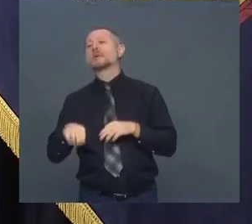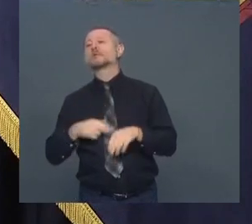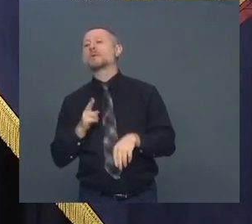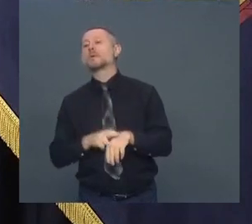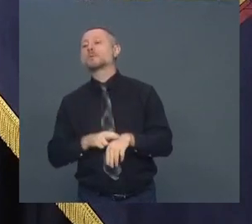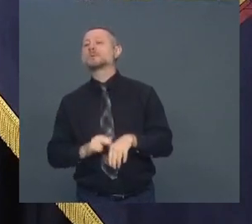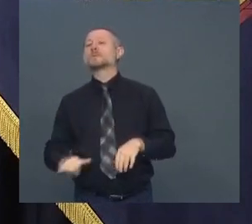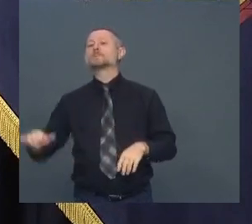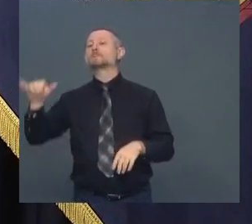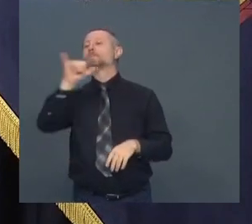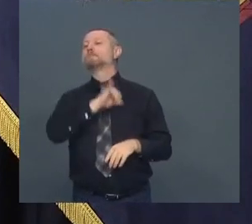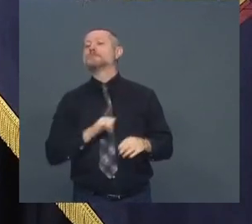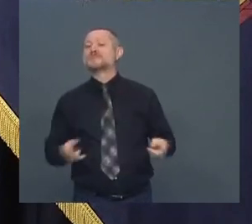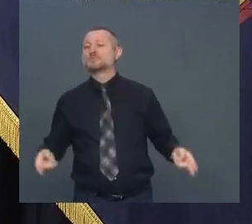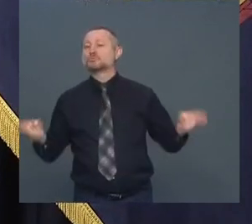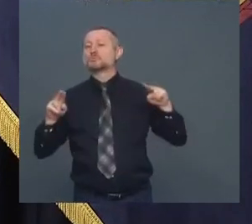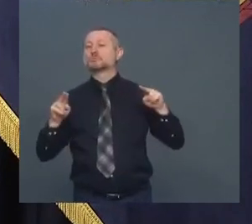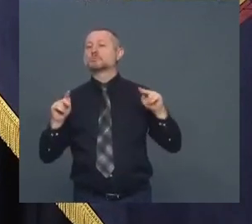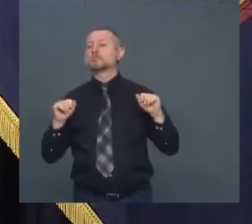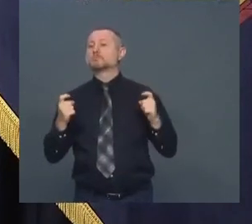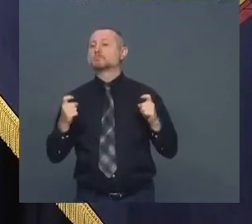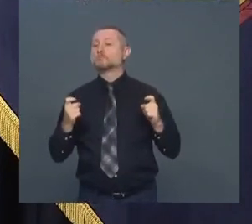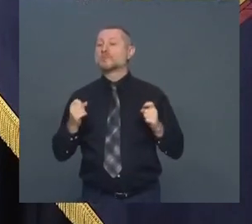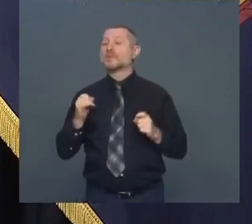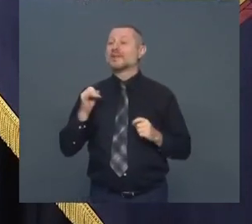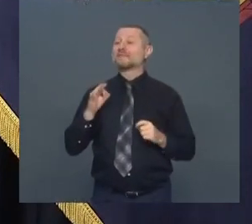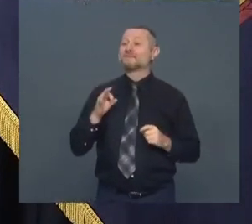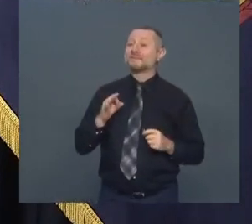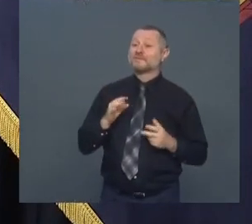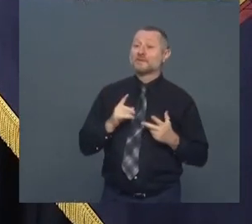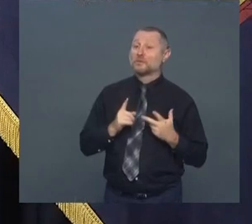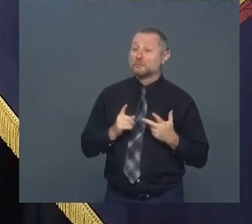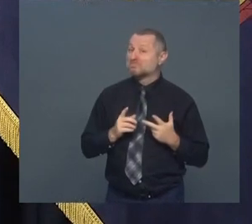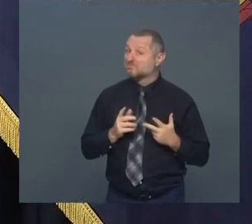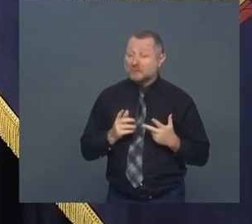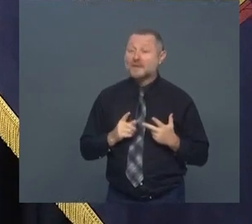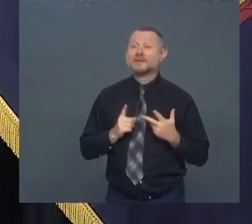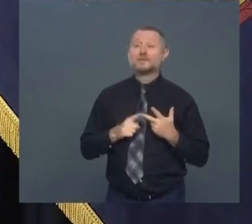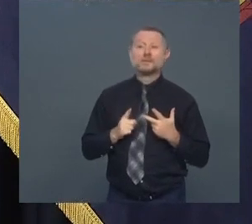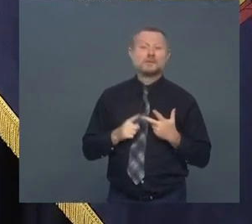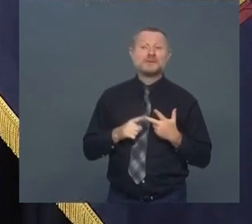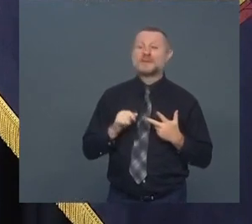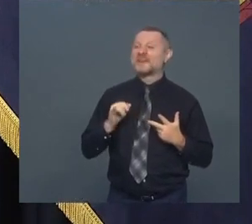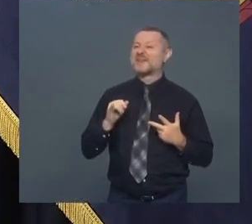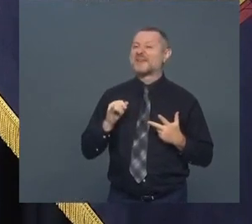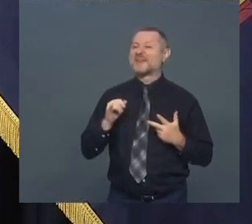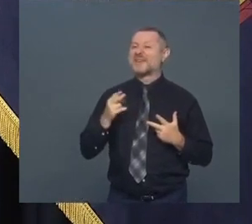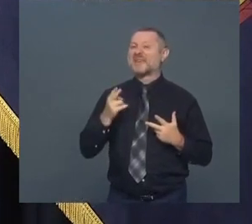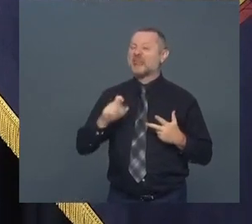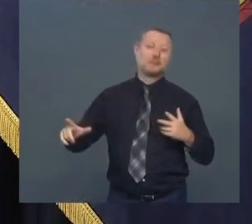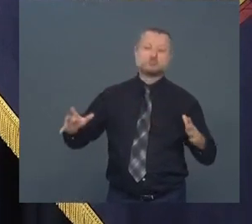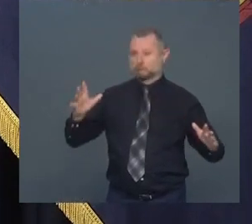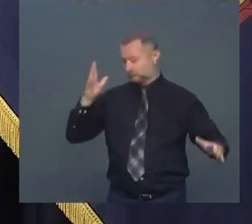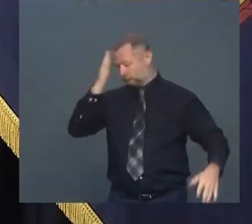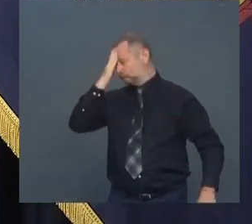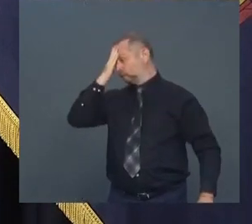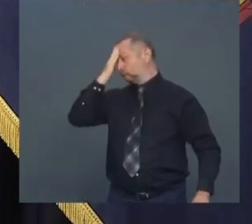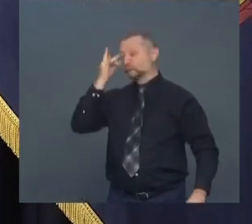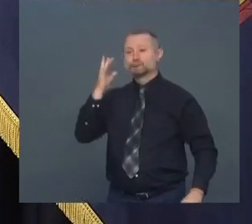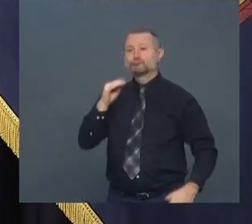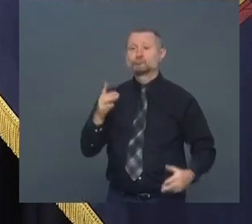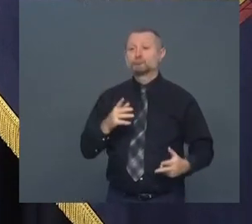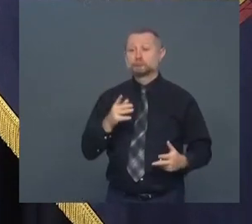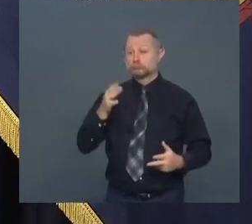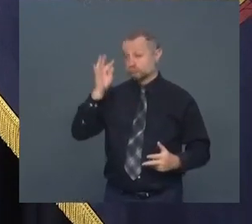If you want to get to the third level of health, federal government won't fund, federal government won't